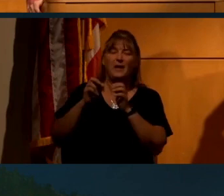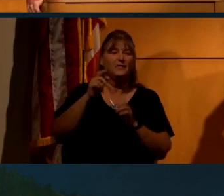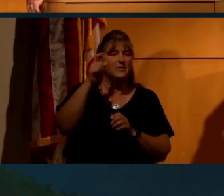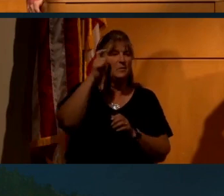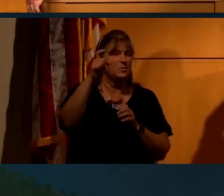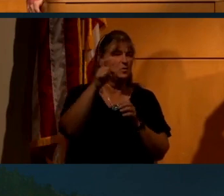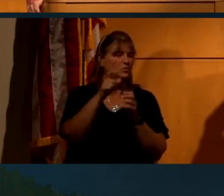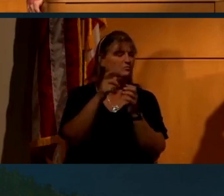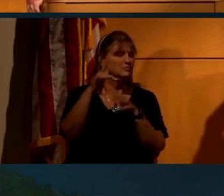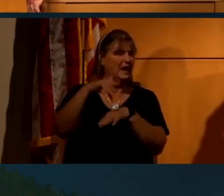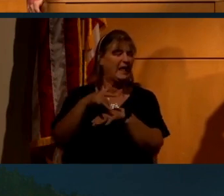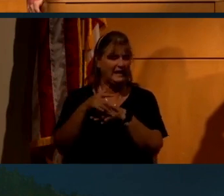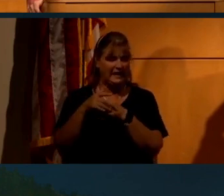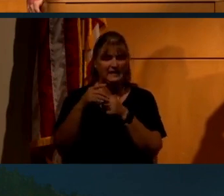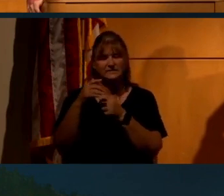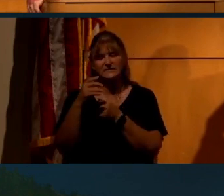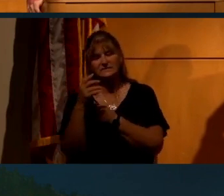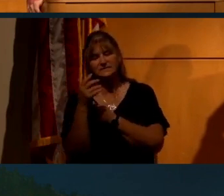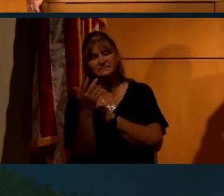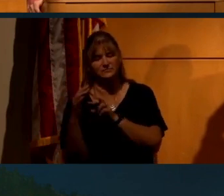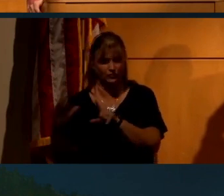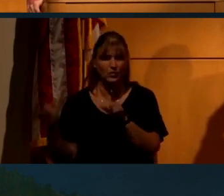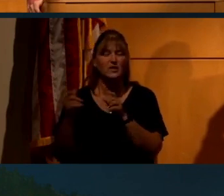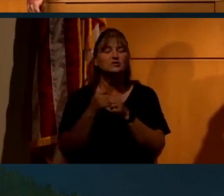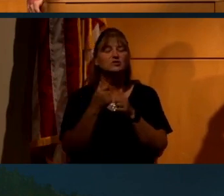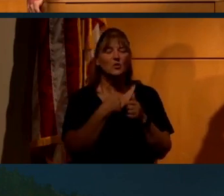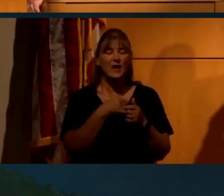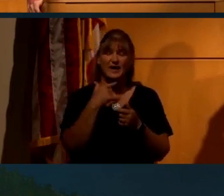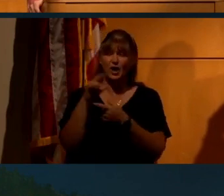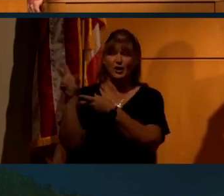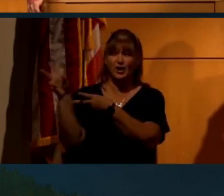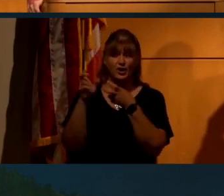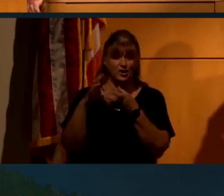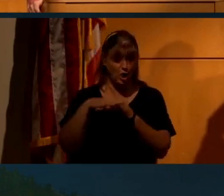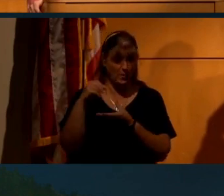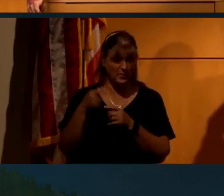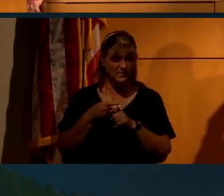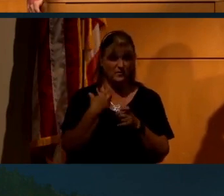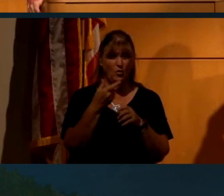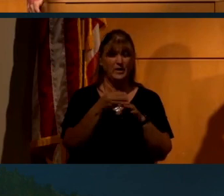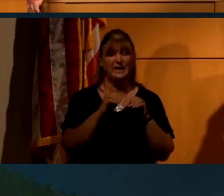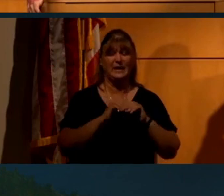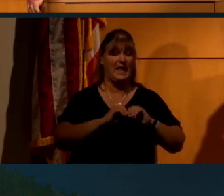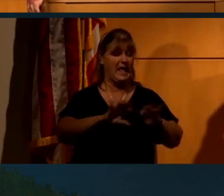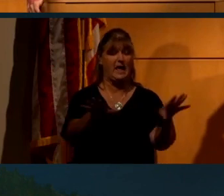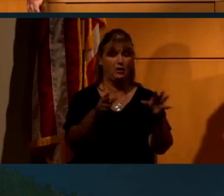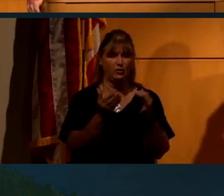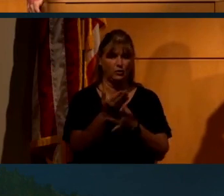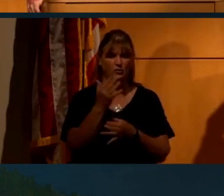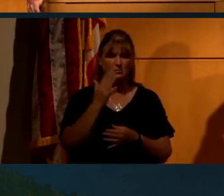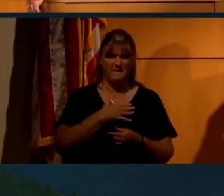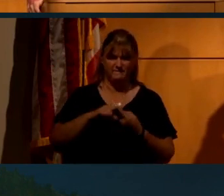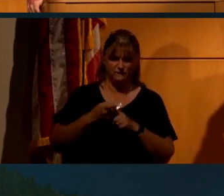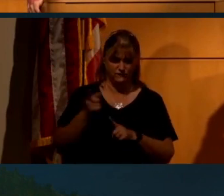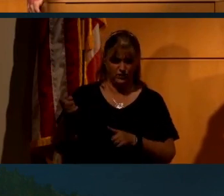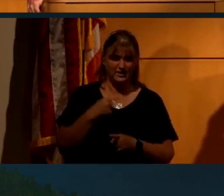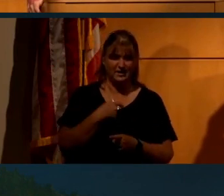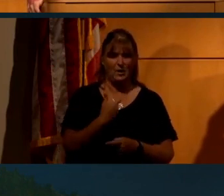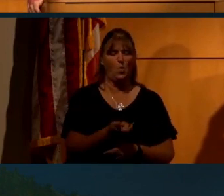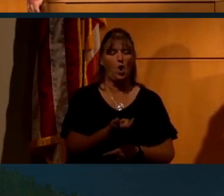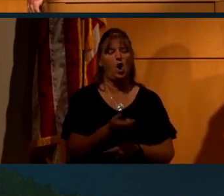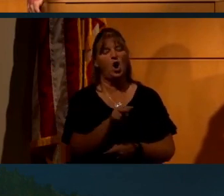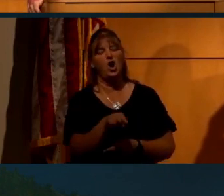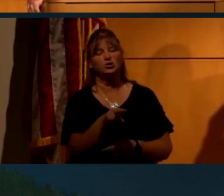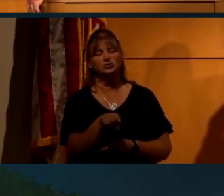being faked. And I wound up getting a copy of this thing before it aired through a friend of mine and watched it